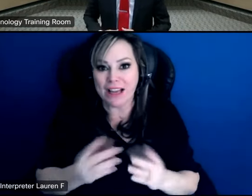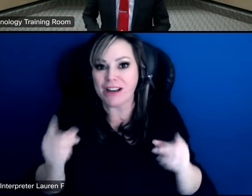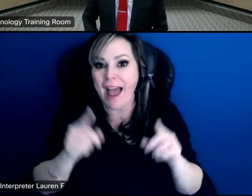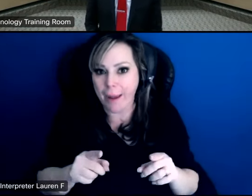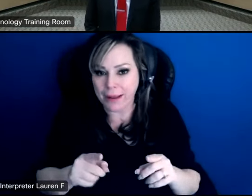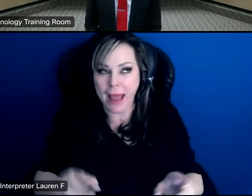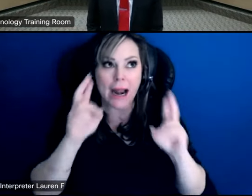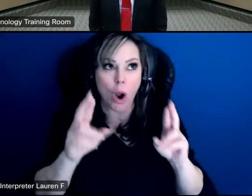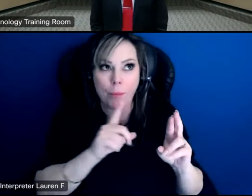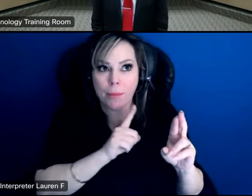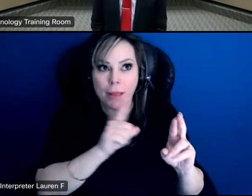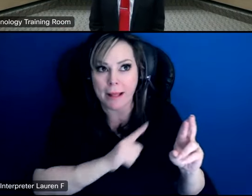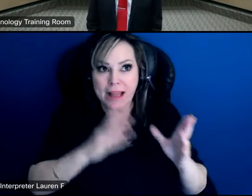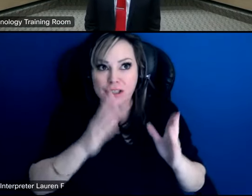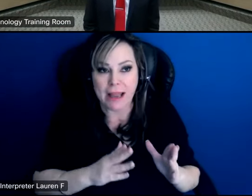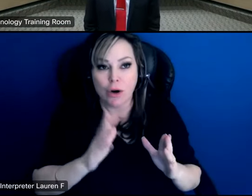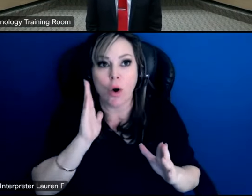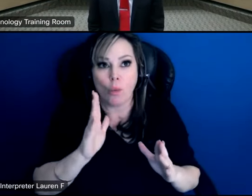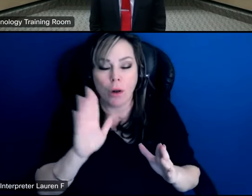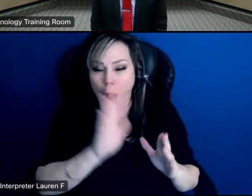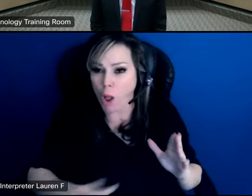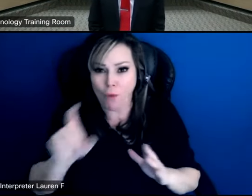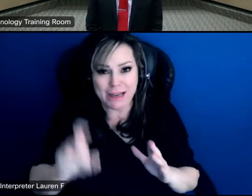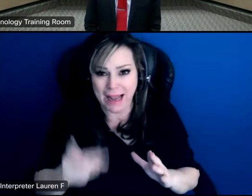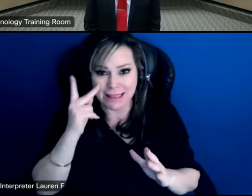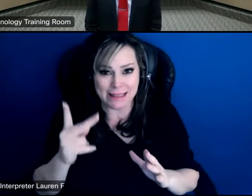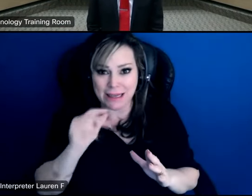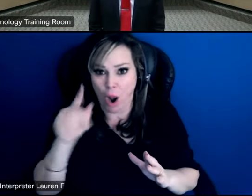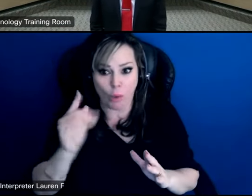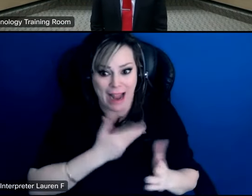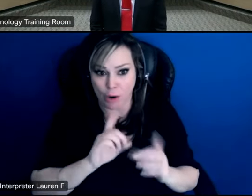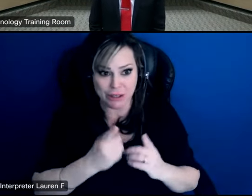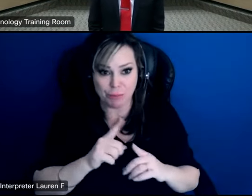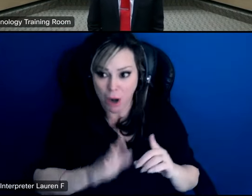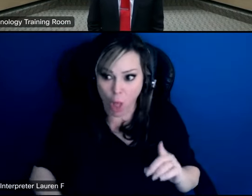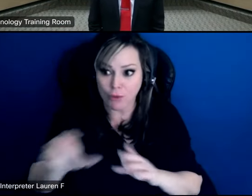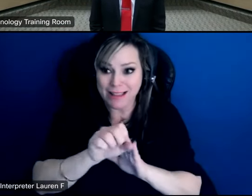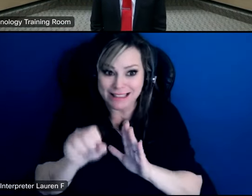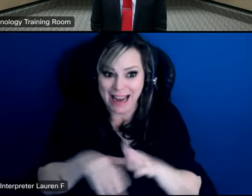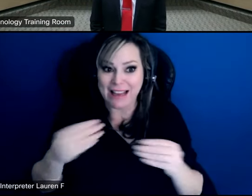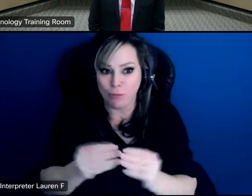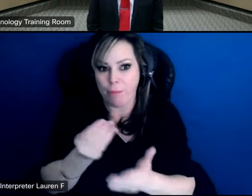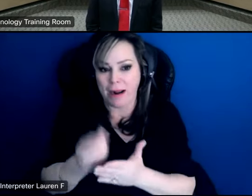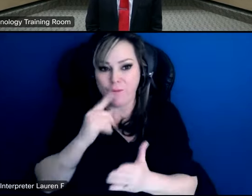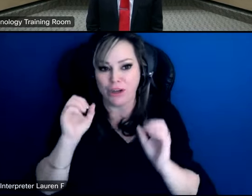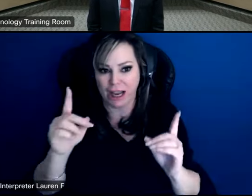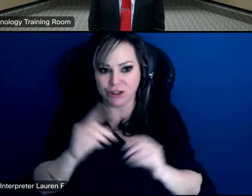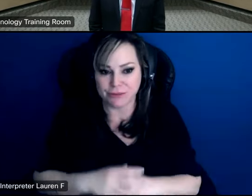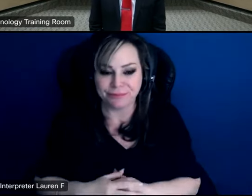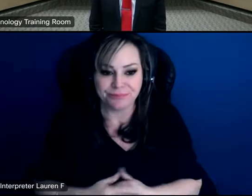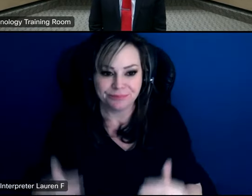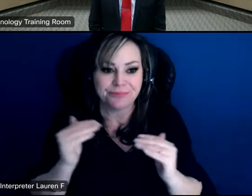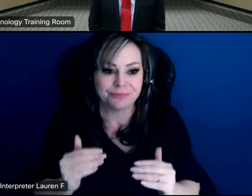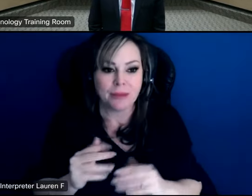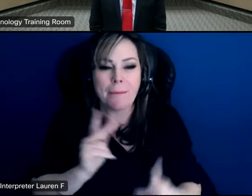legislatures will see the need across the state not just main or isd and provide us um some new revenue awesome and